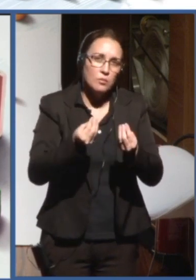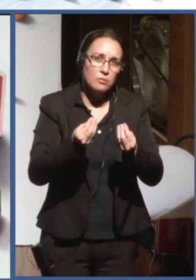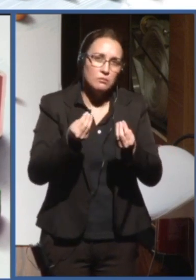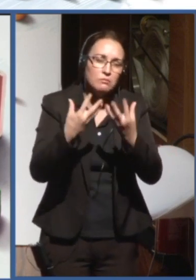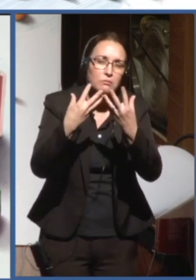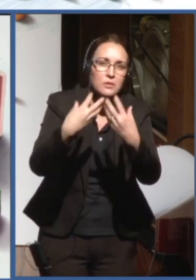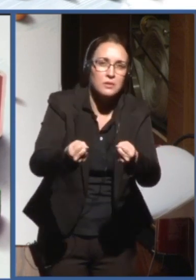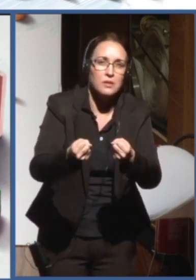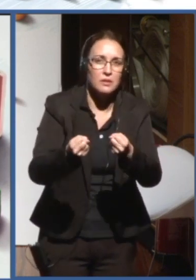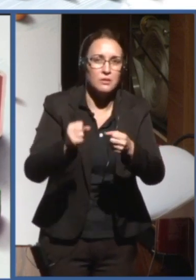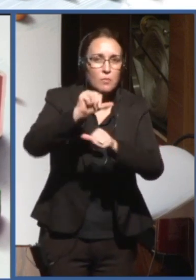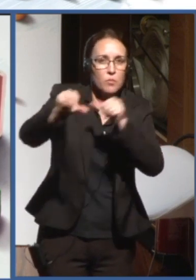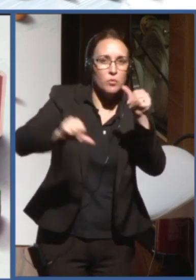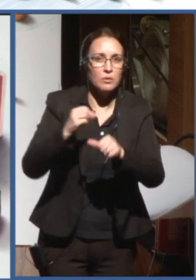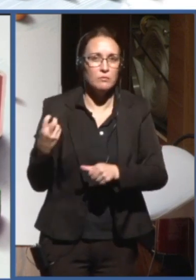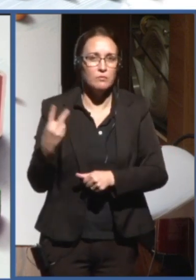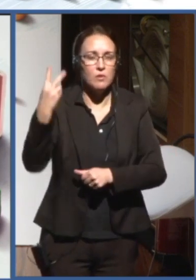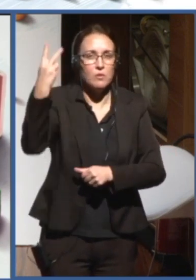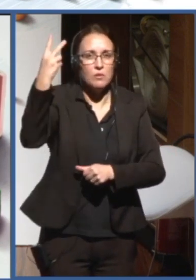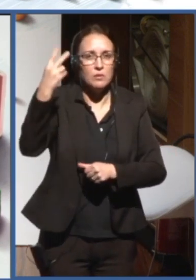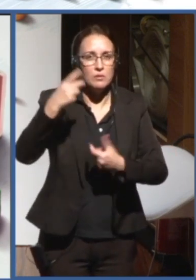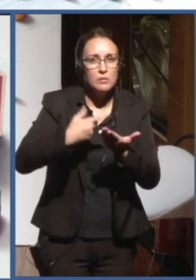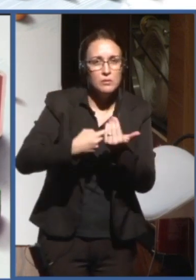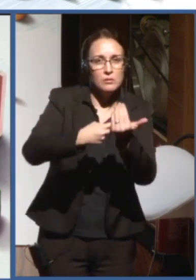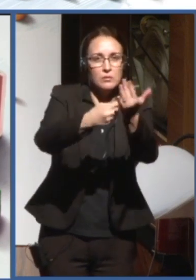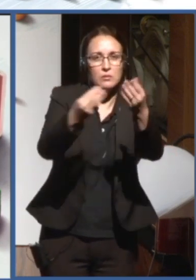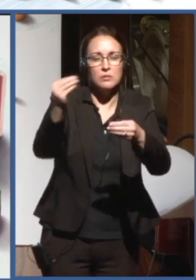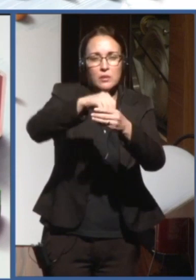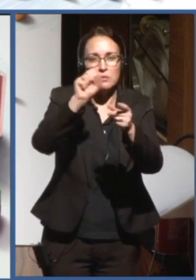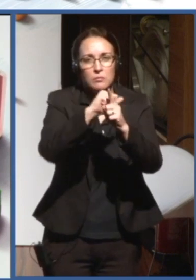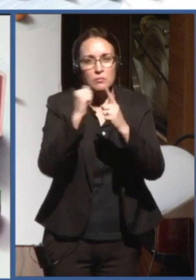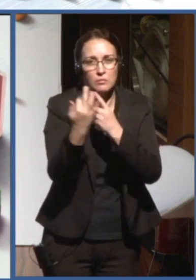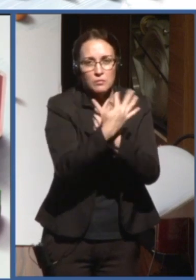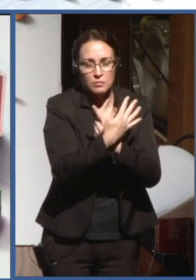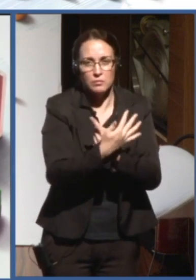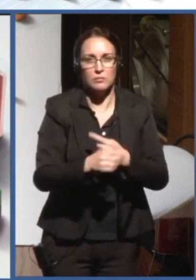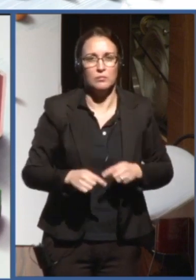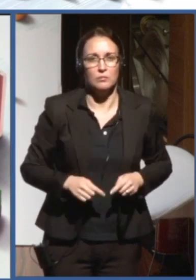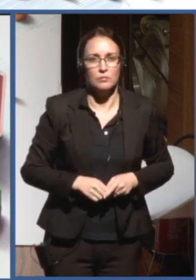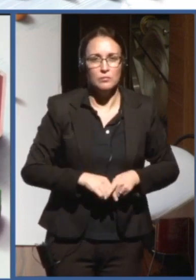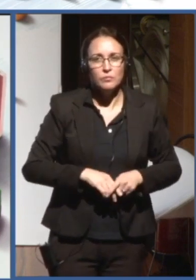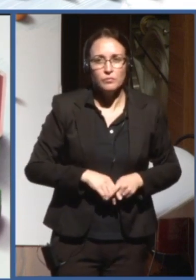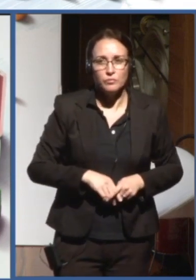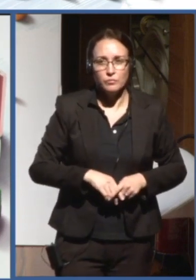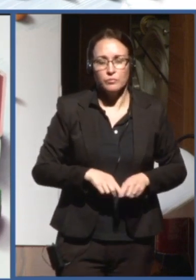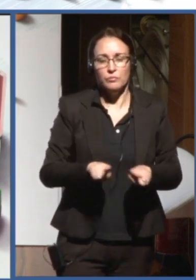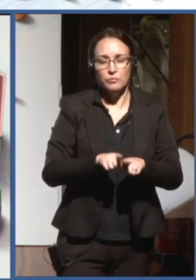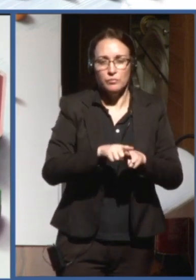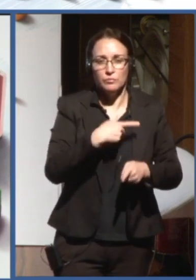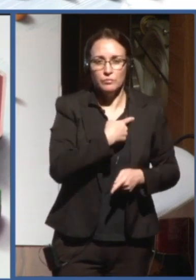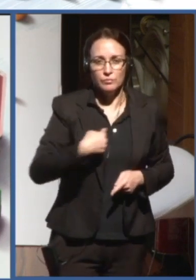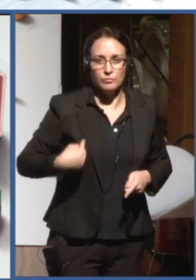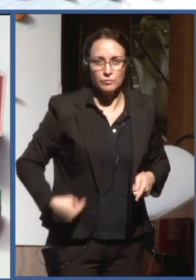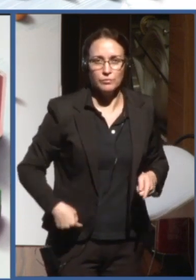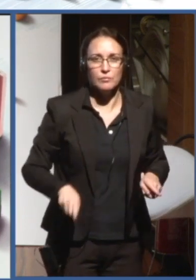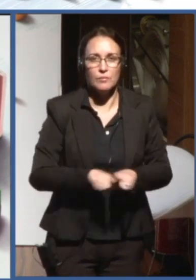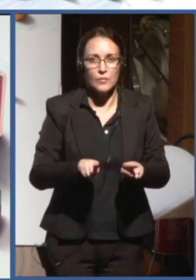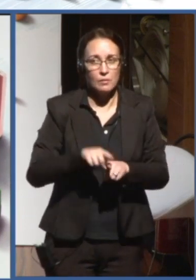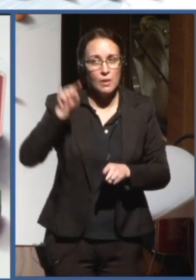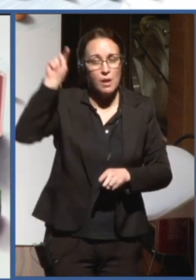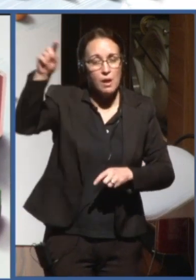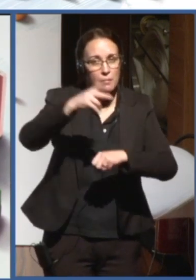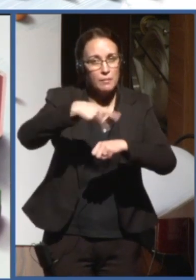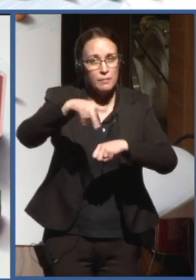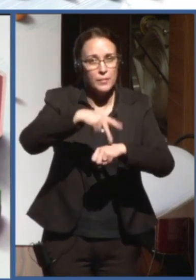of values of technology in society. In relation to the question refer to China, this is a